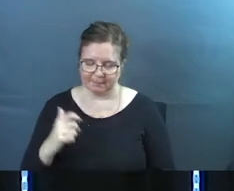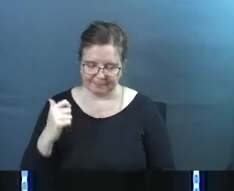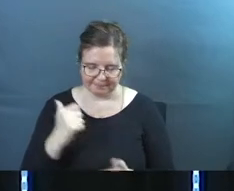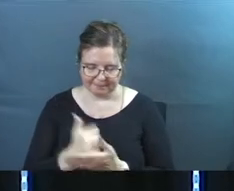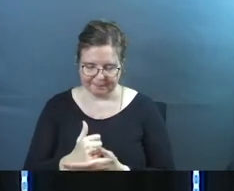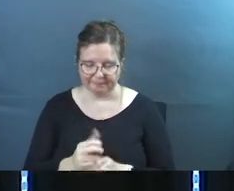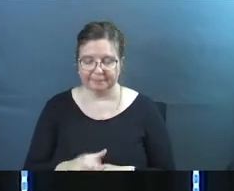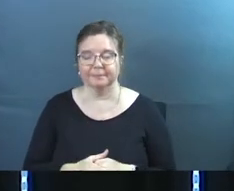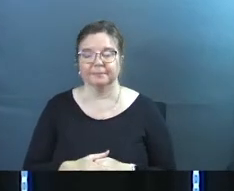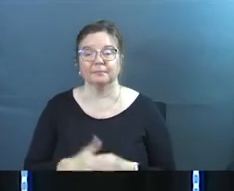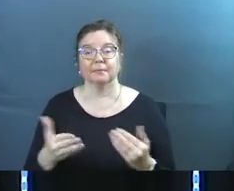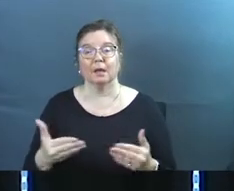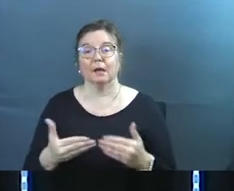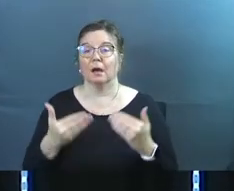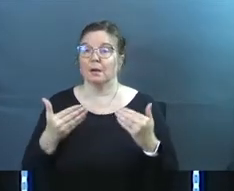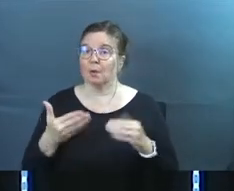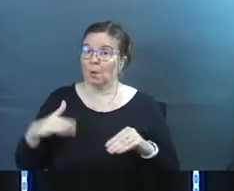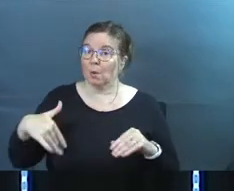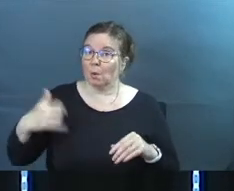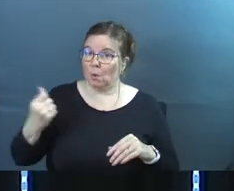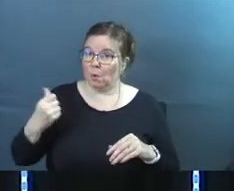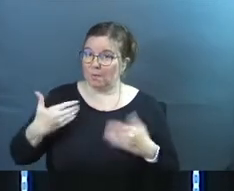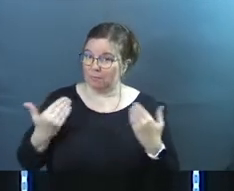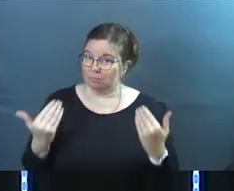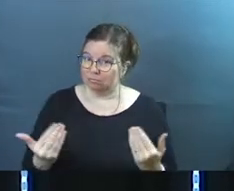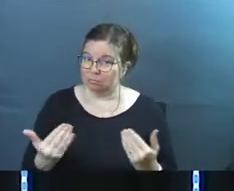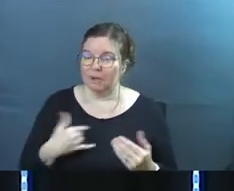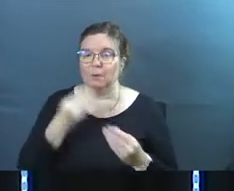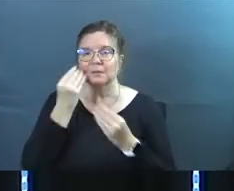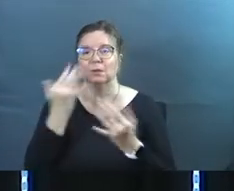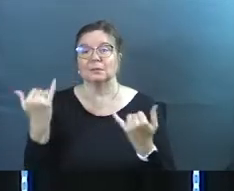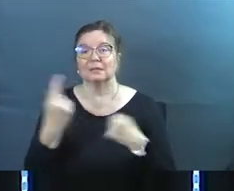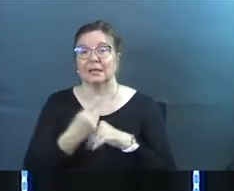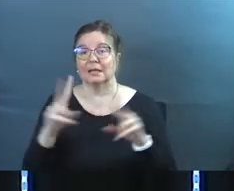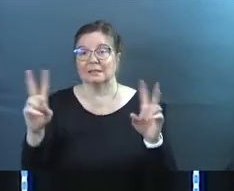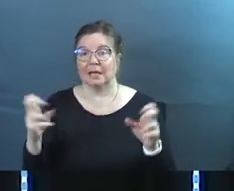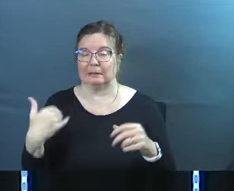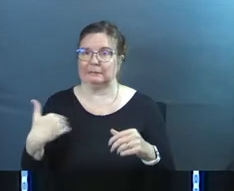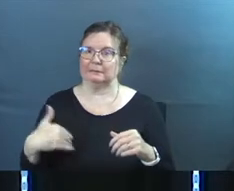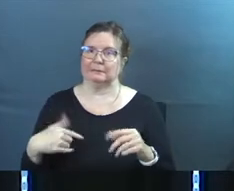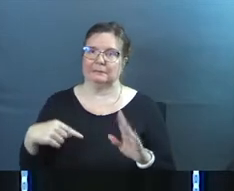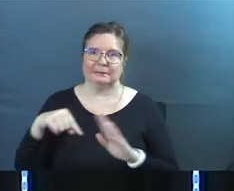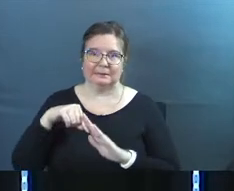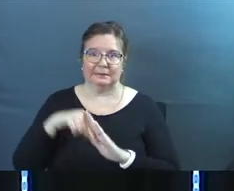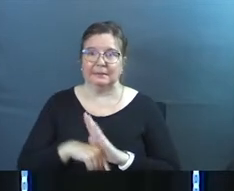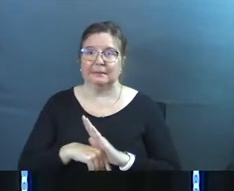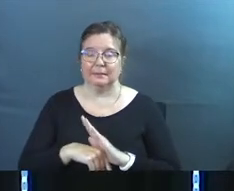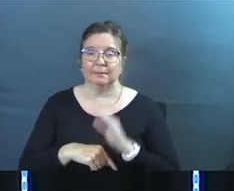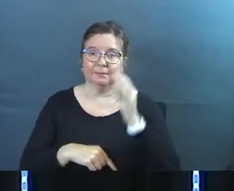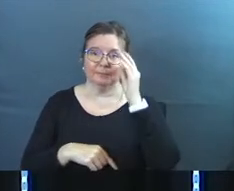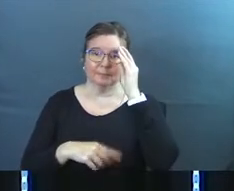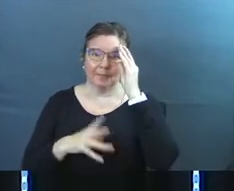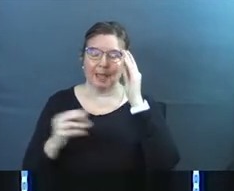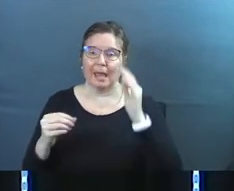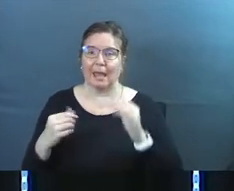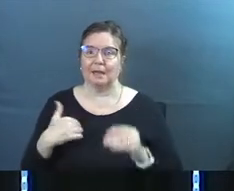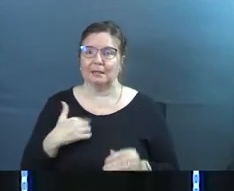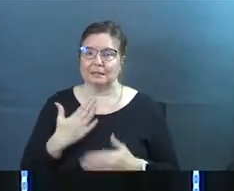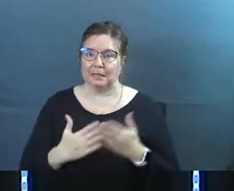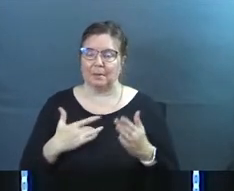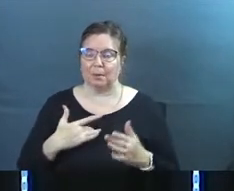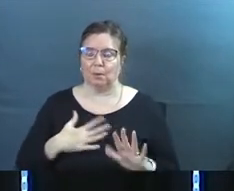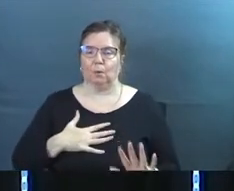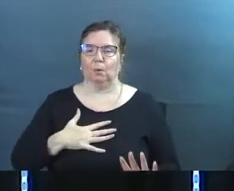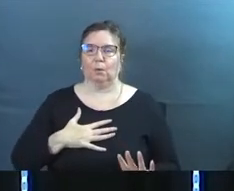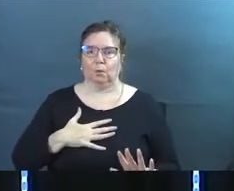Before we go any further, I just want to tell you that today's topic is deep and it could even be triggering for some of